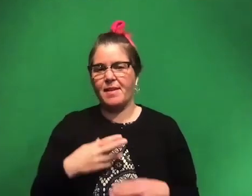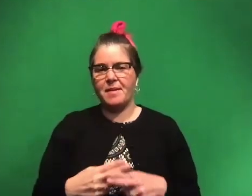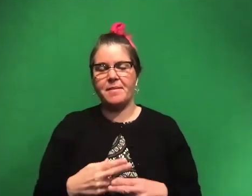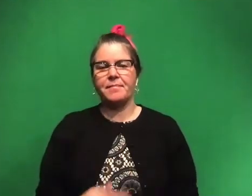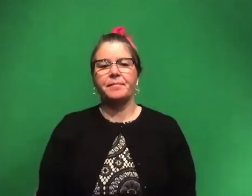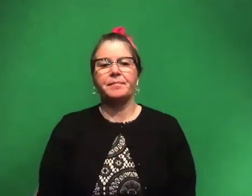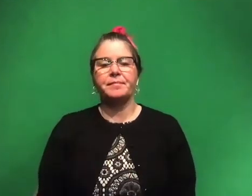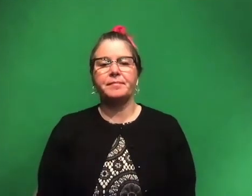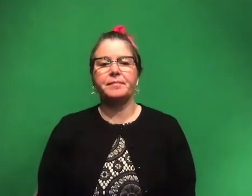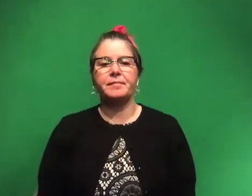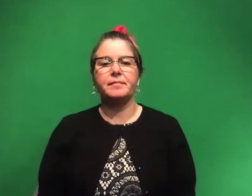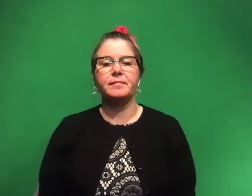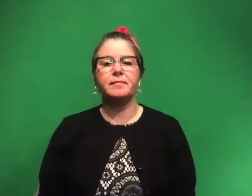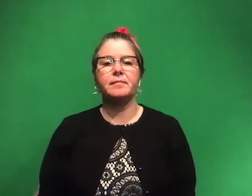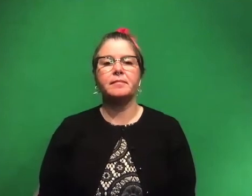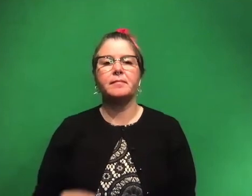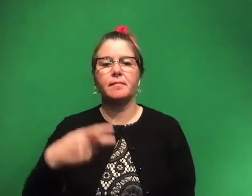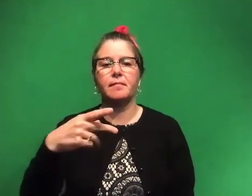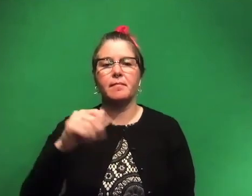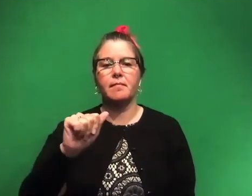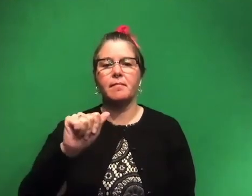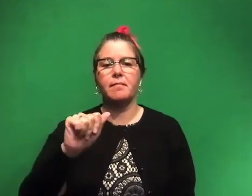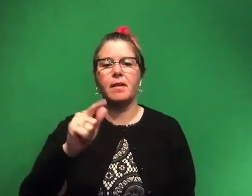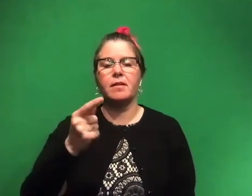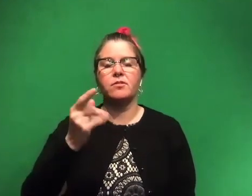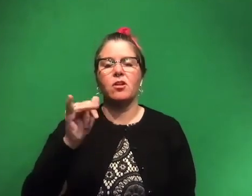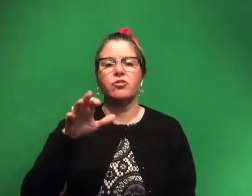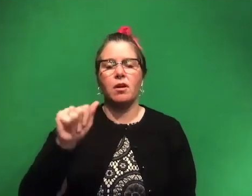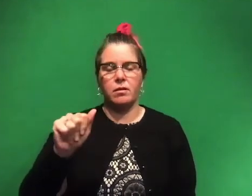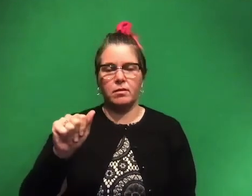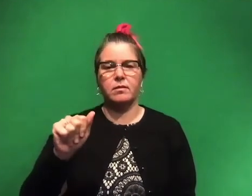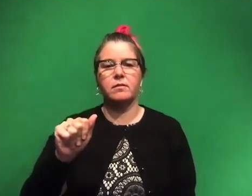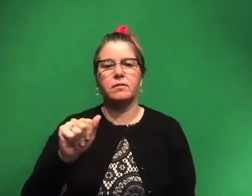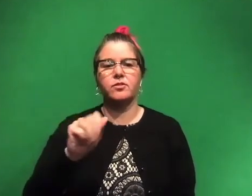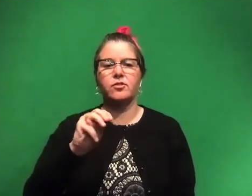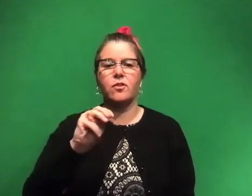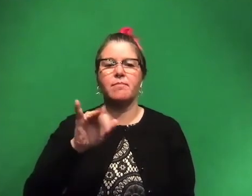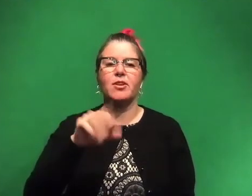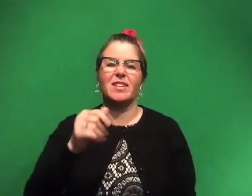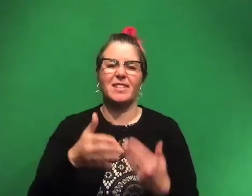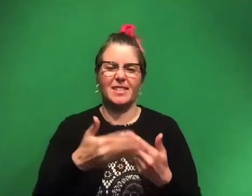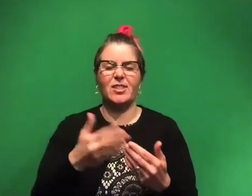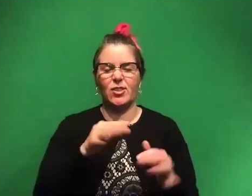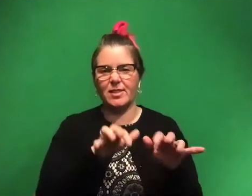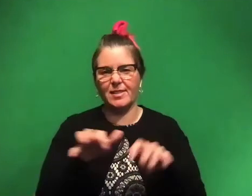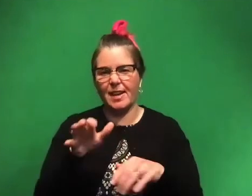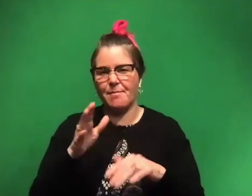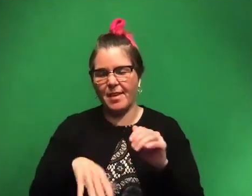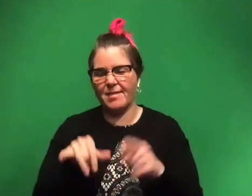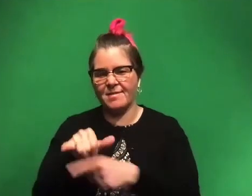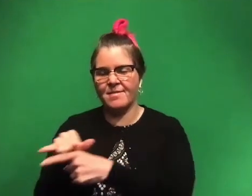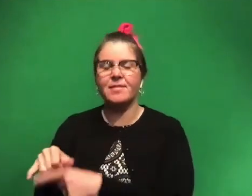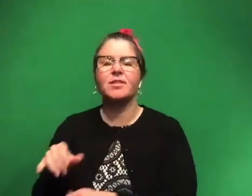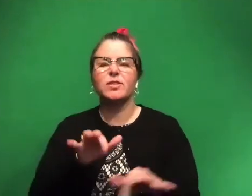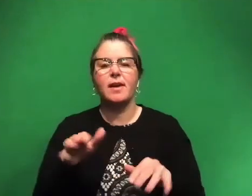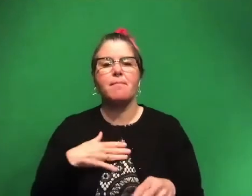Um, my handle is paleontologica. And so Miria might be an easier one to find. But yeah, if you just type my